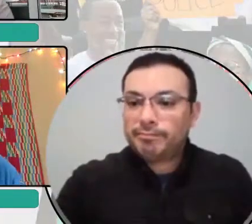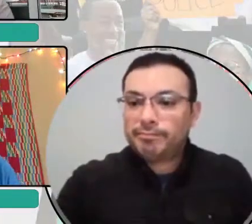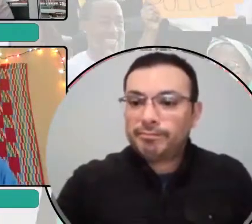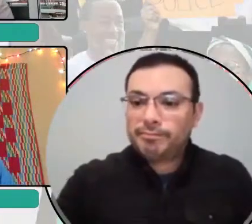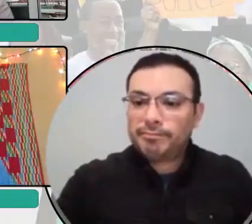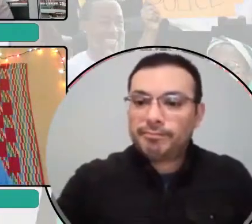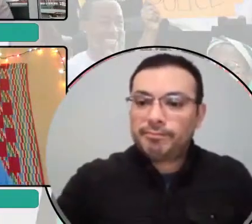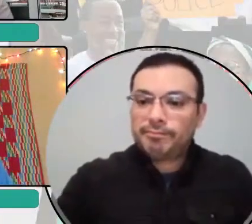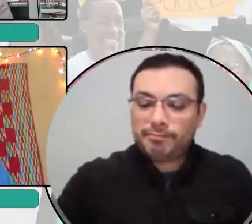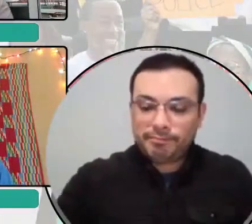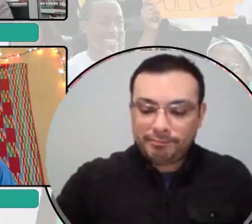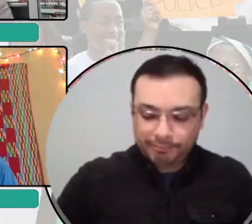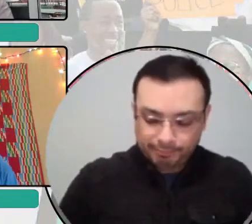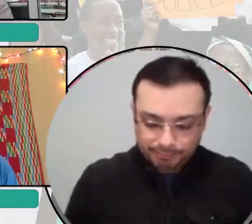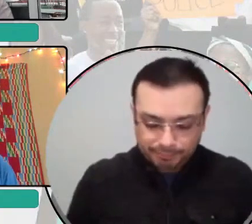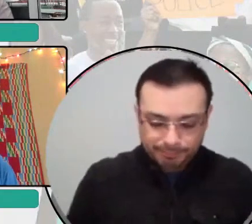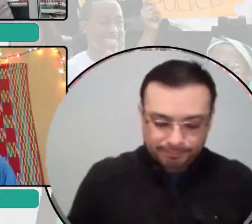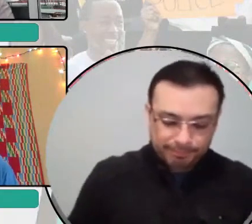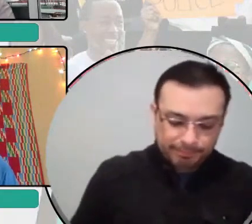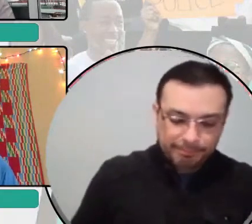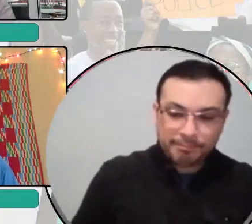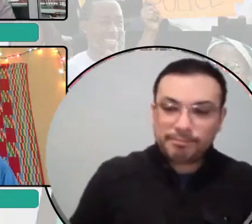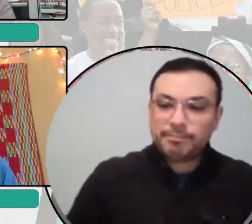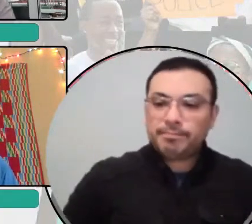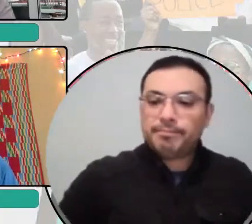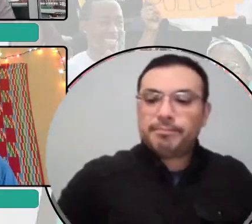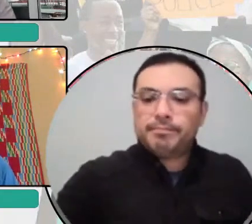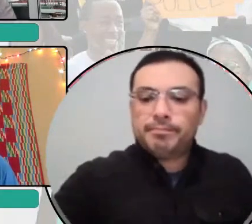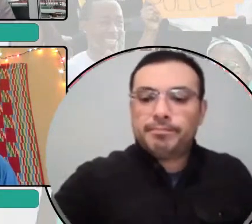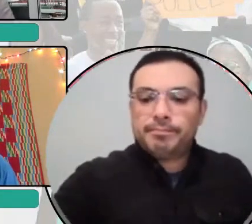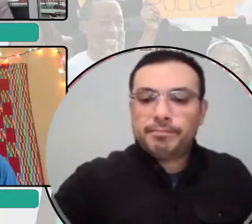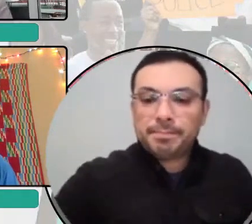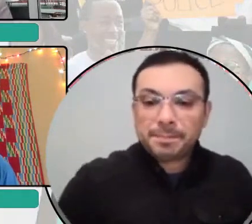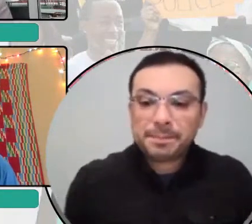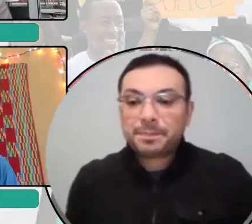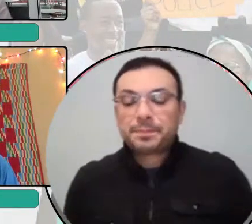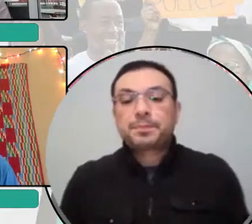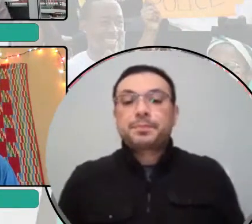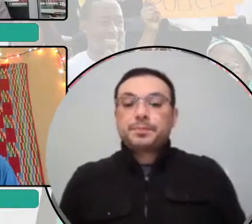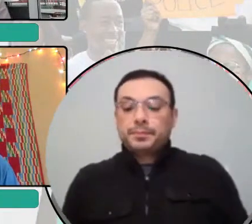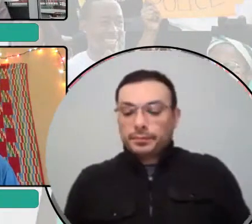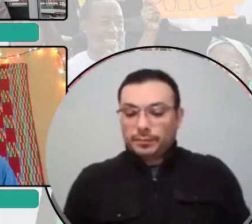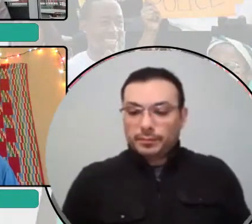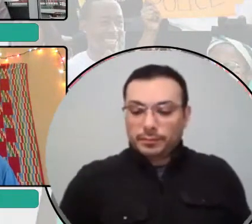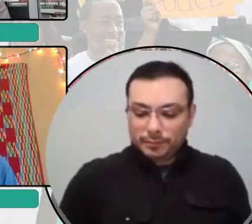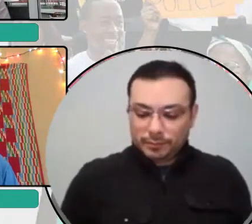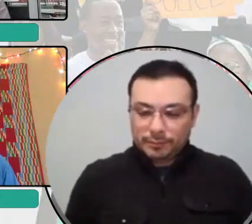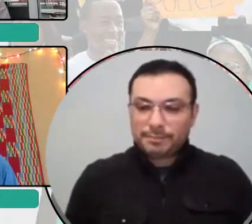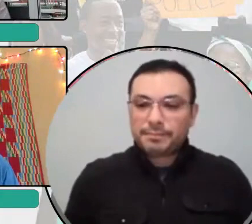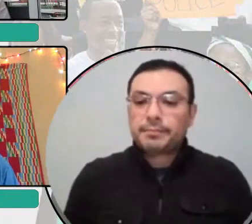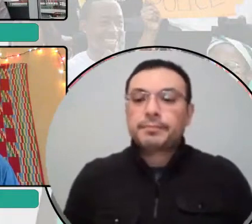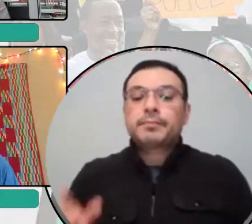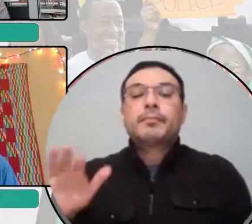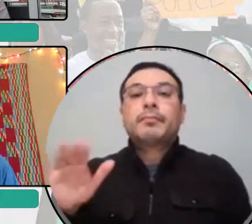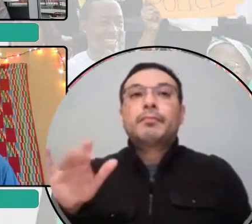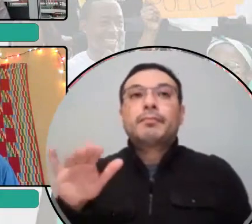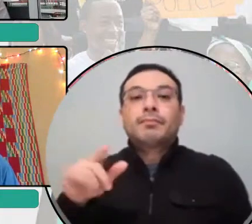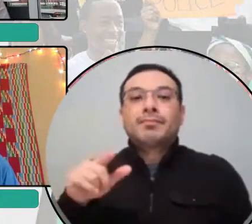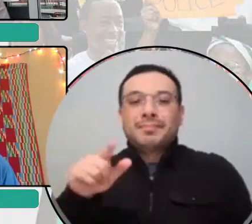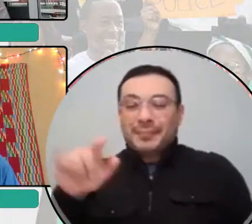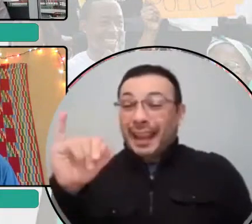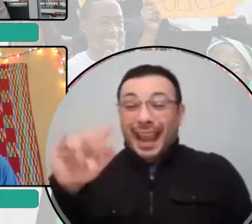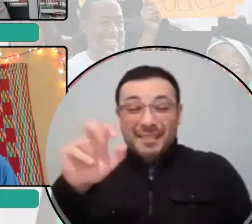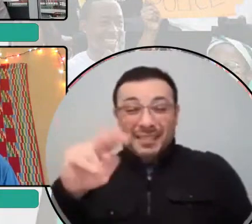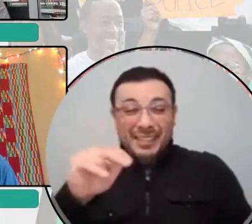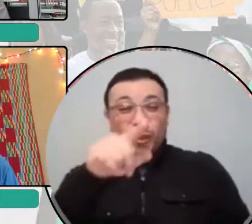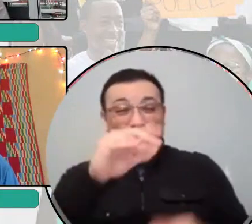And, you know, when you were talking about the weaponizing of fear, I think that was so, uh, powerful and it makes me think